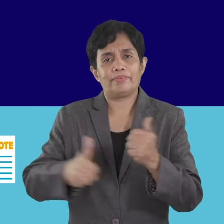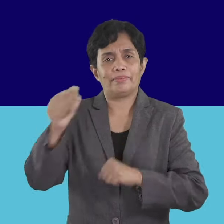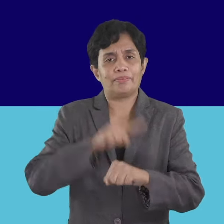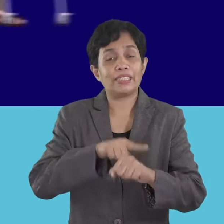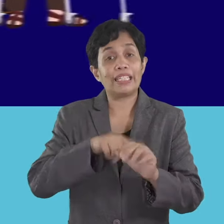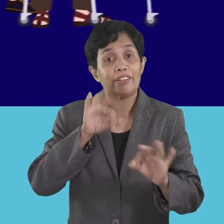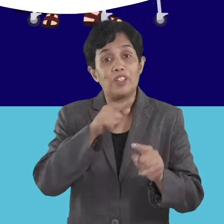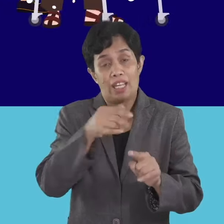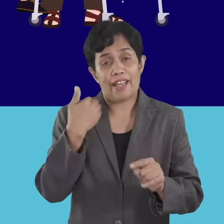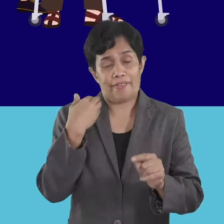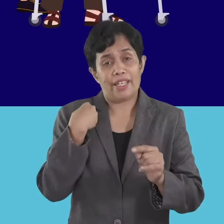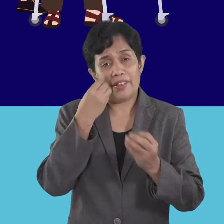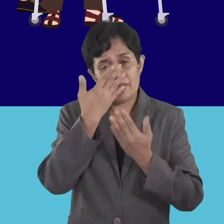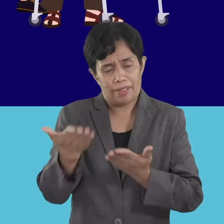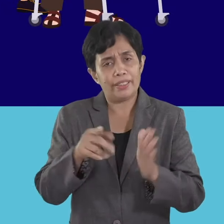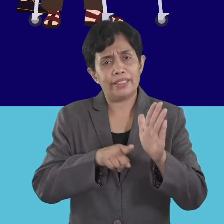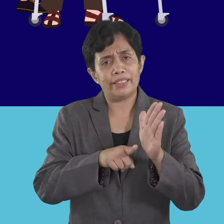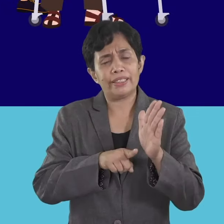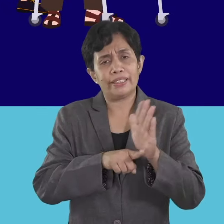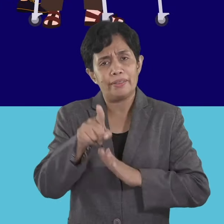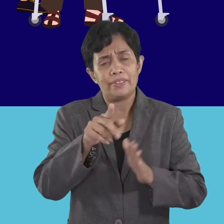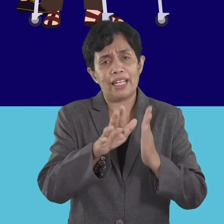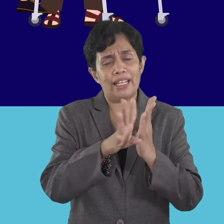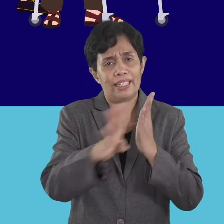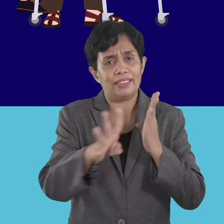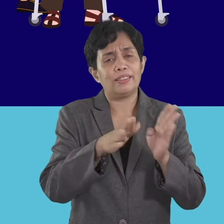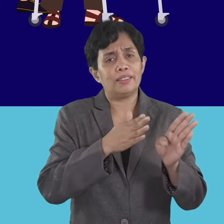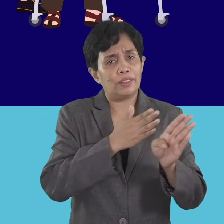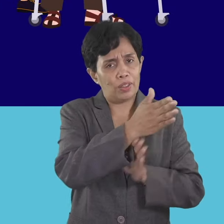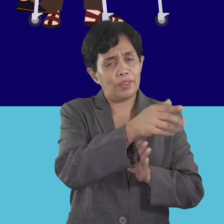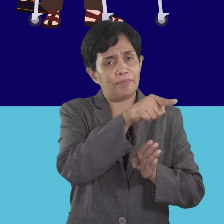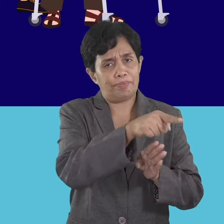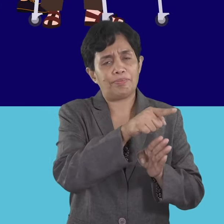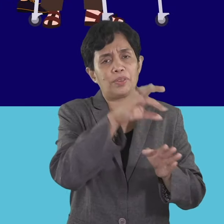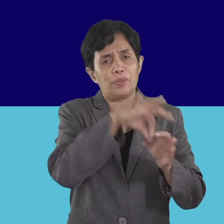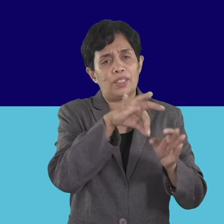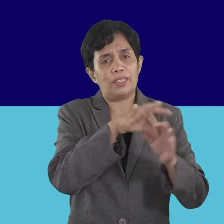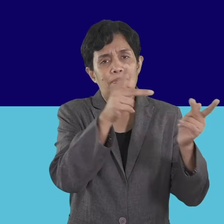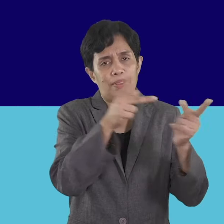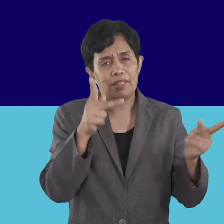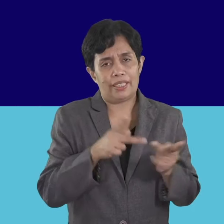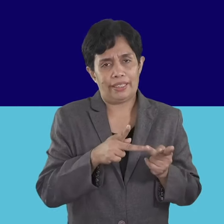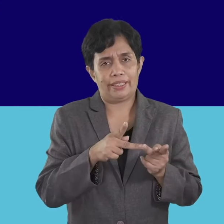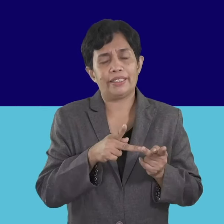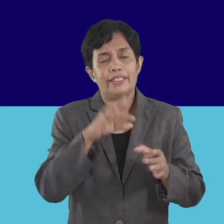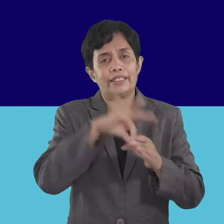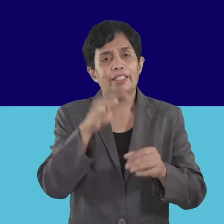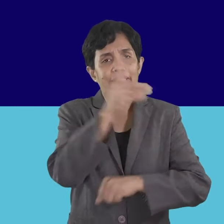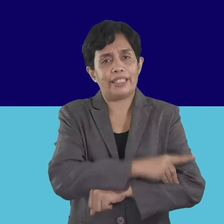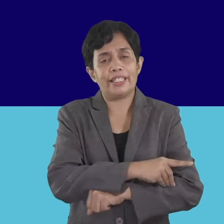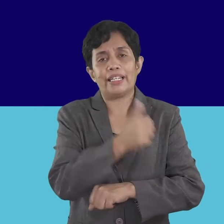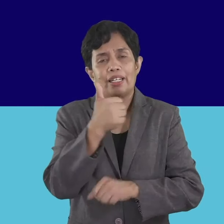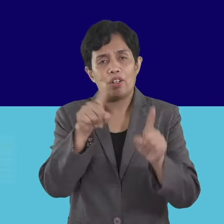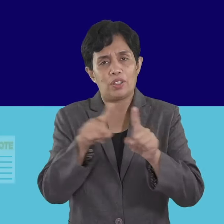information, you can skip the lines and go straight to your assigned polling place on Election Day. On the other hand, if you